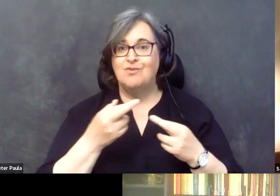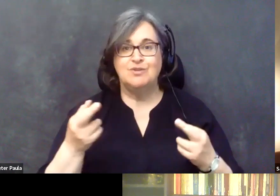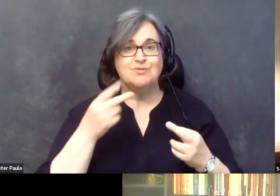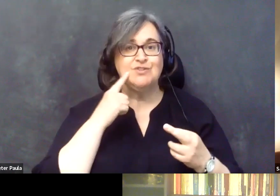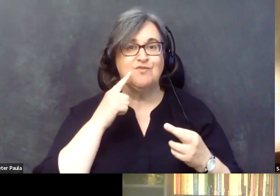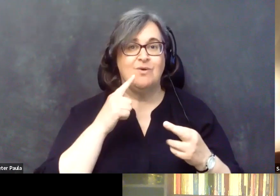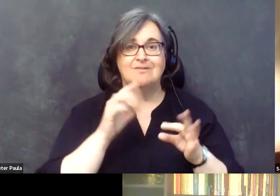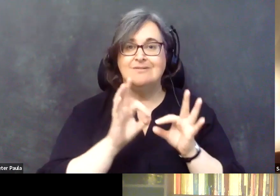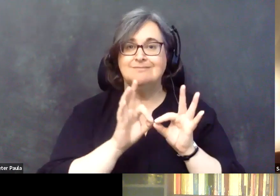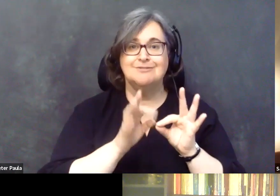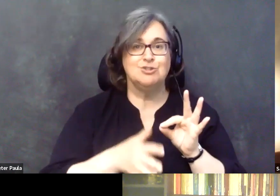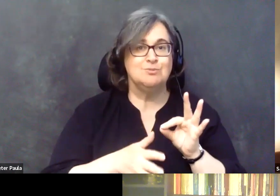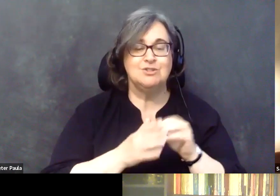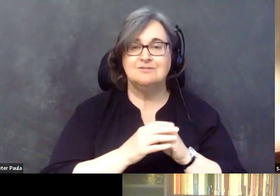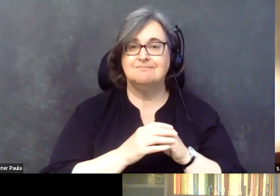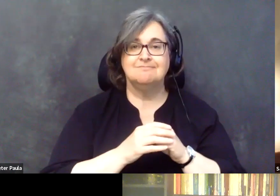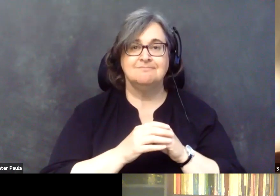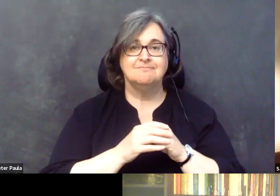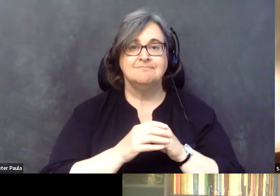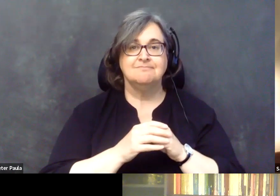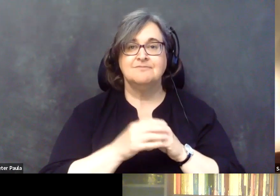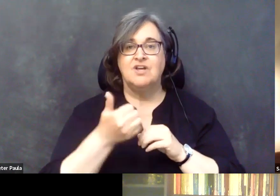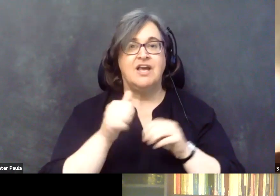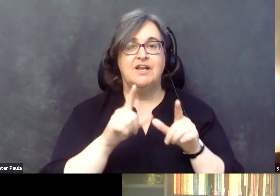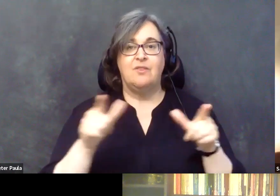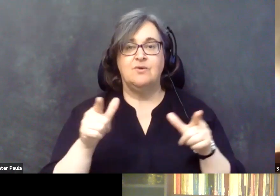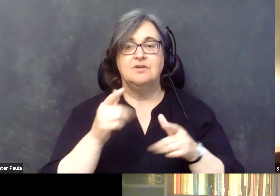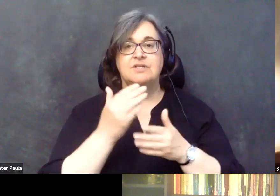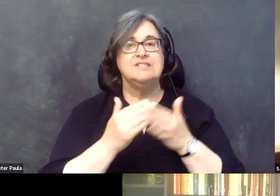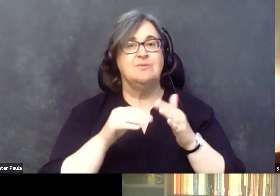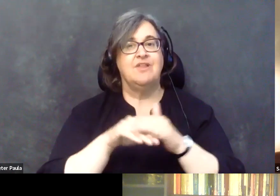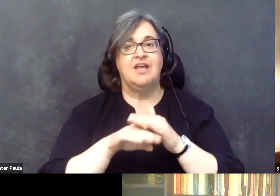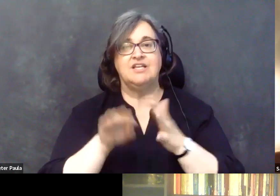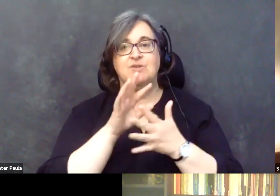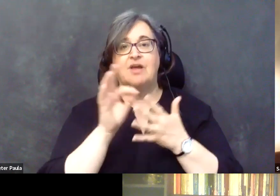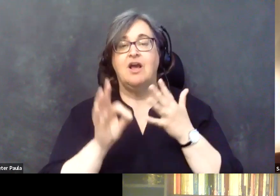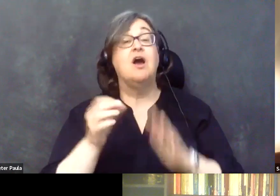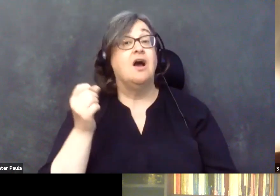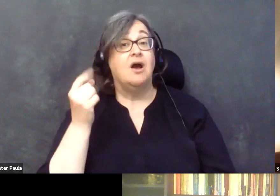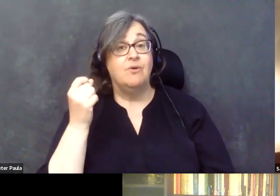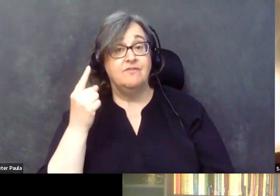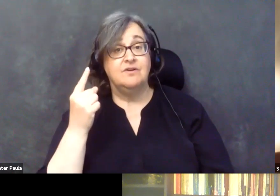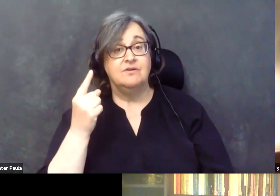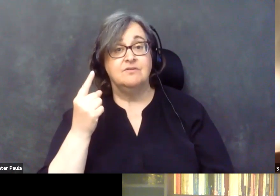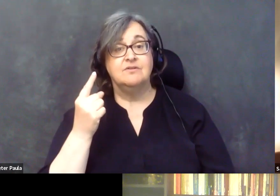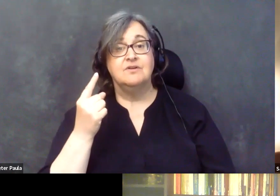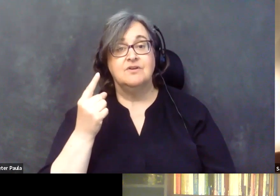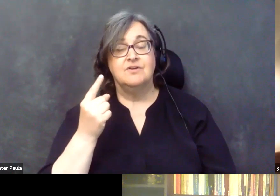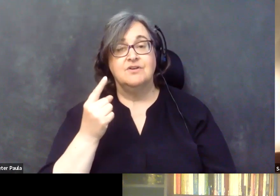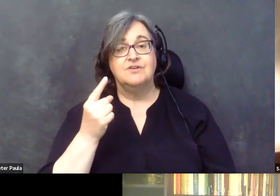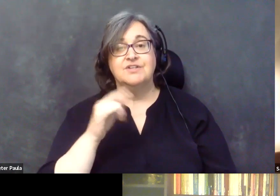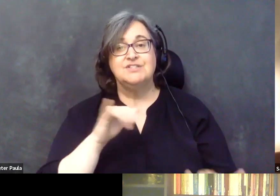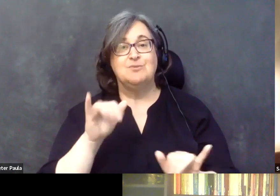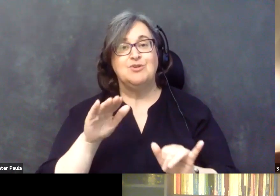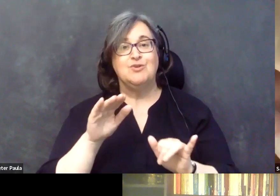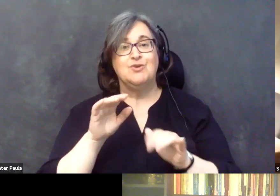um, you know, of any language and some of those accessibility options. However, it strikes me similar to